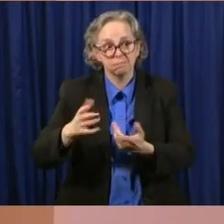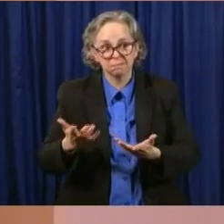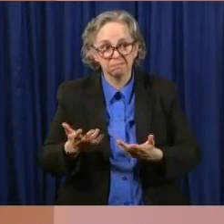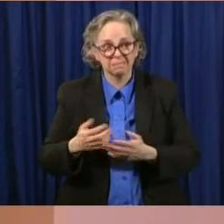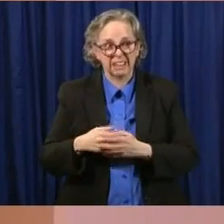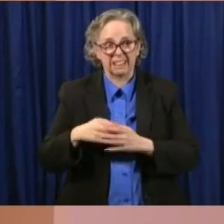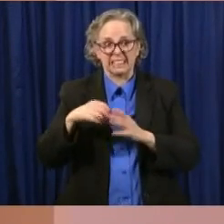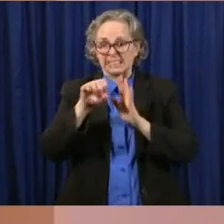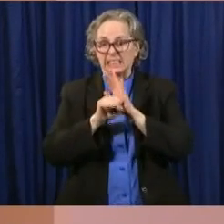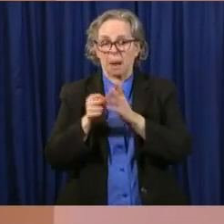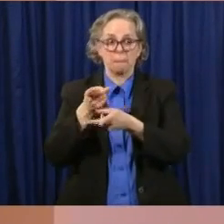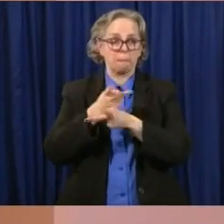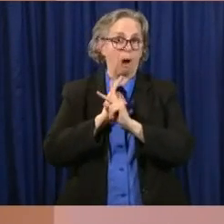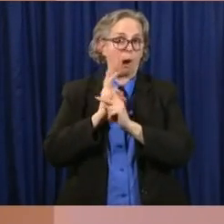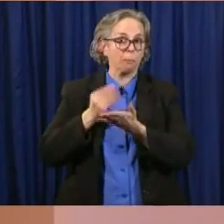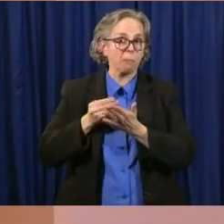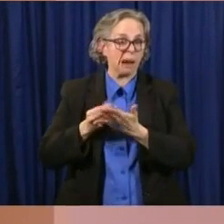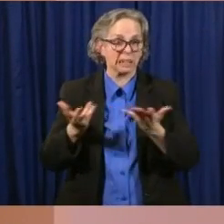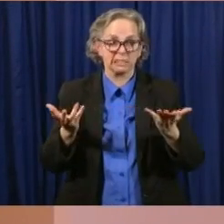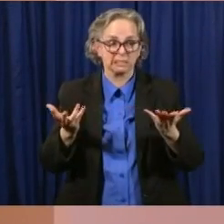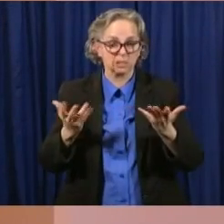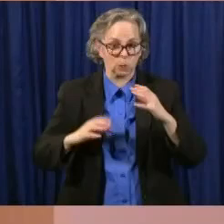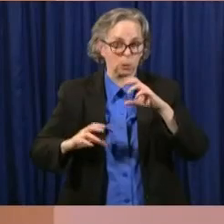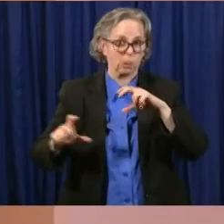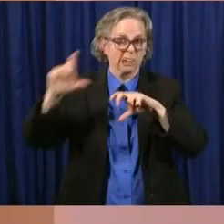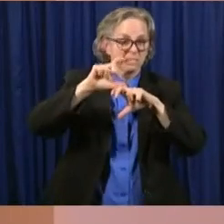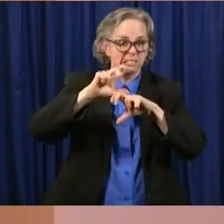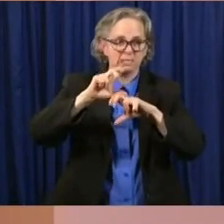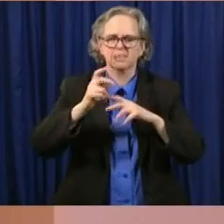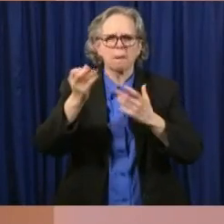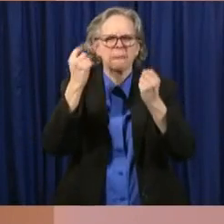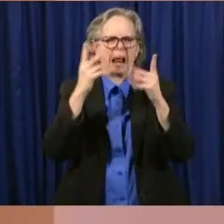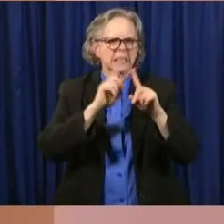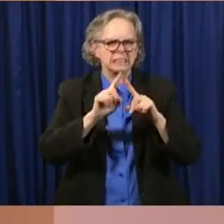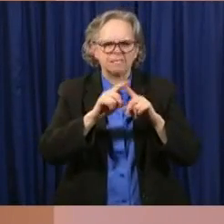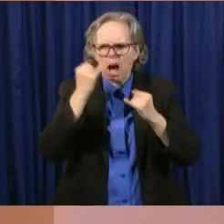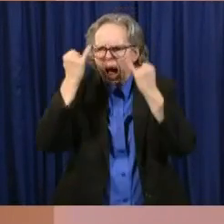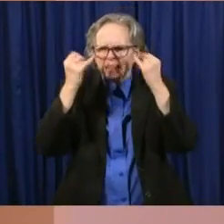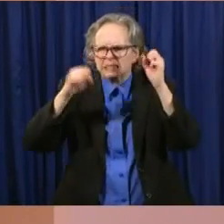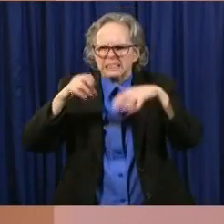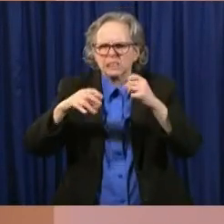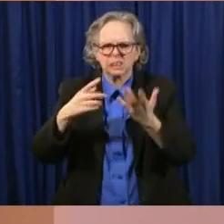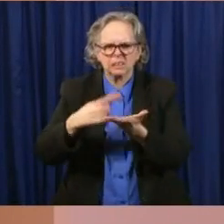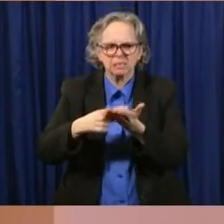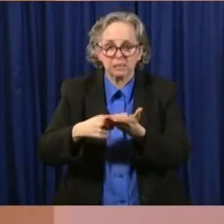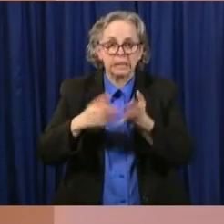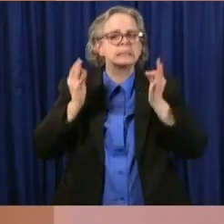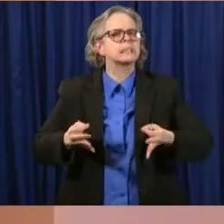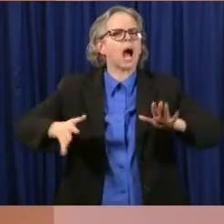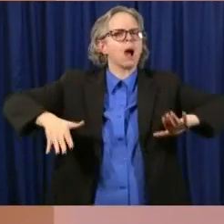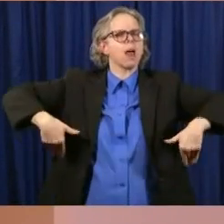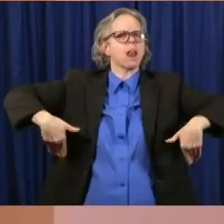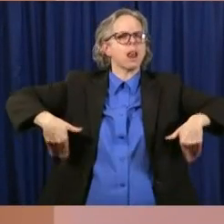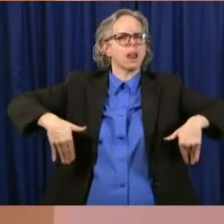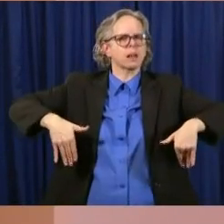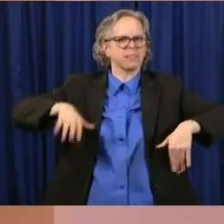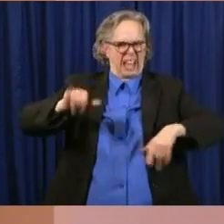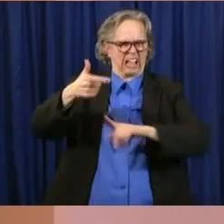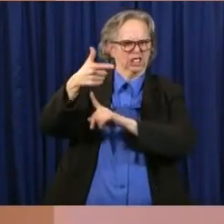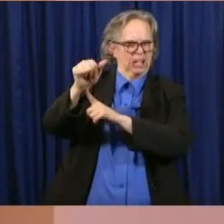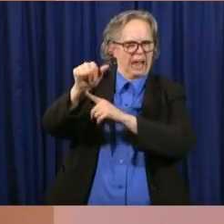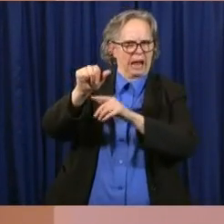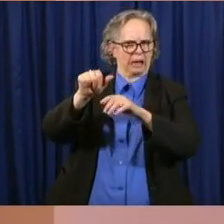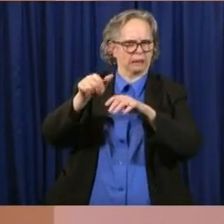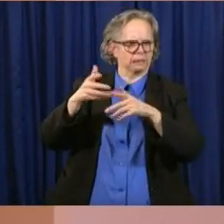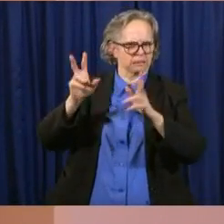do this. So there are a variety of ways that you can go about addressing it. No decision has been made on those because it's clearly something that we would